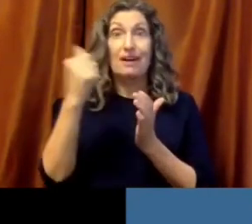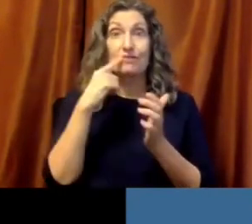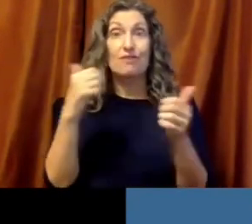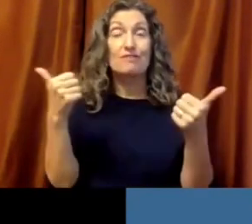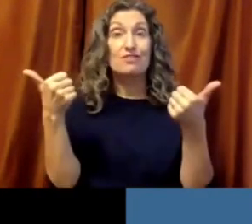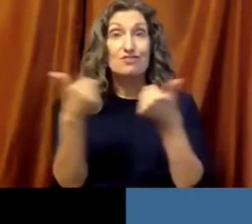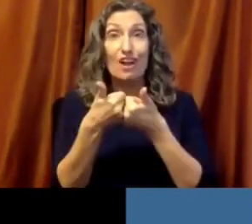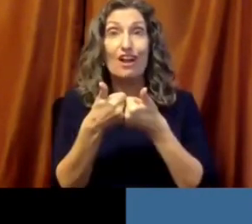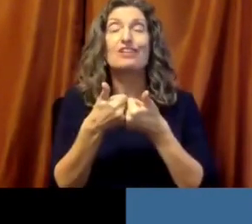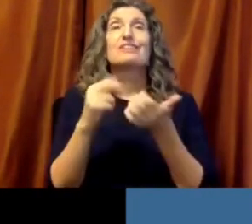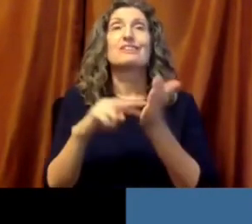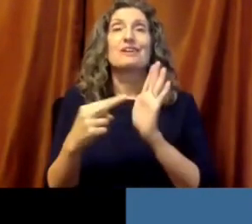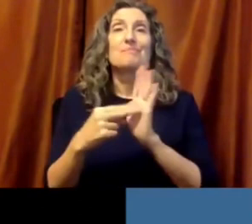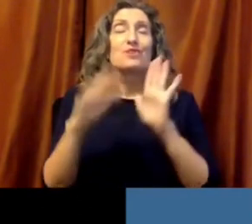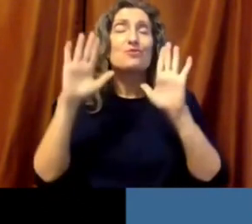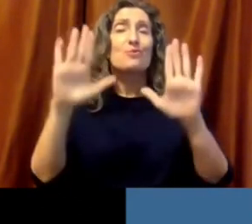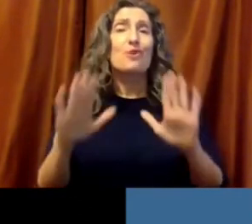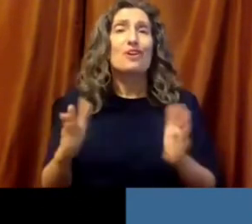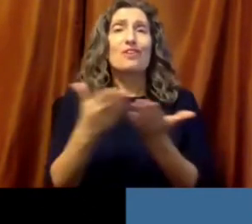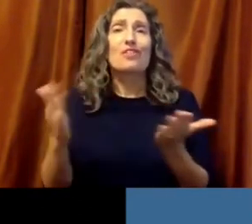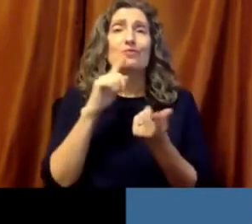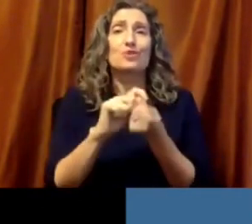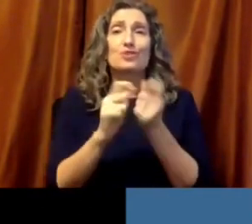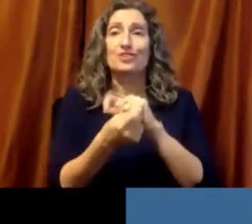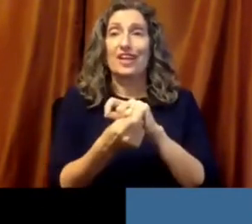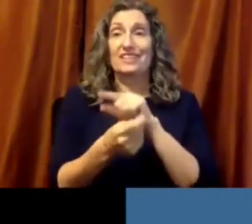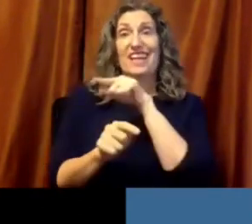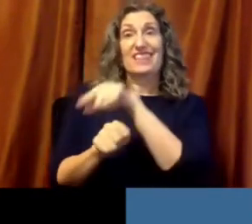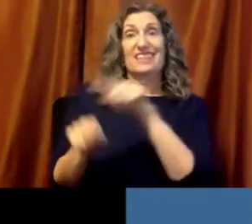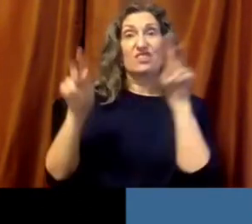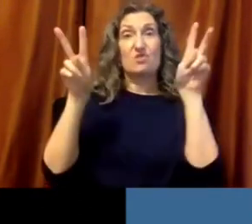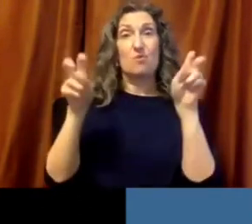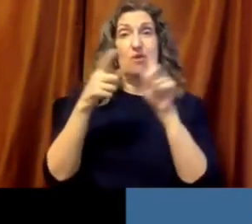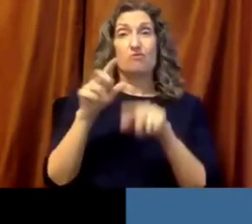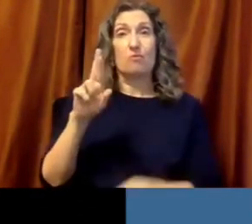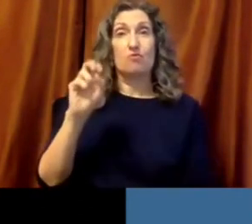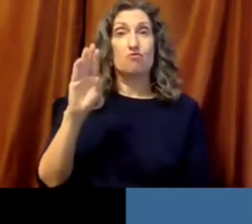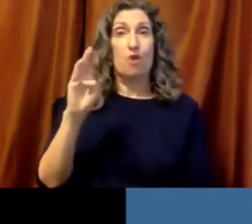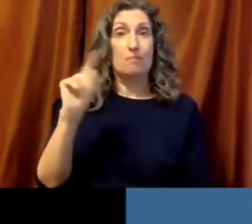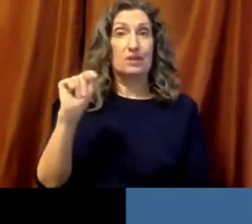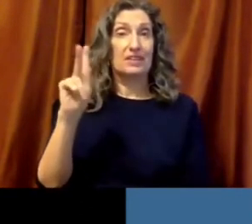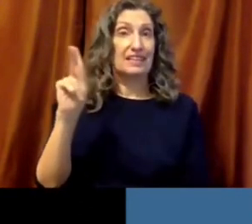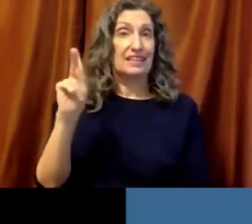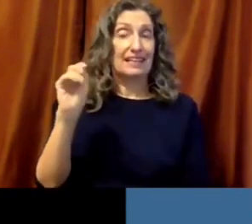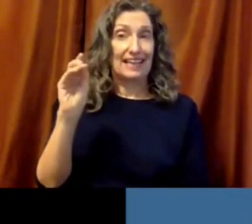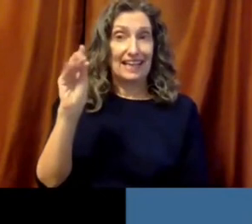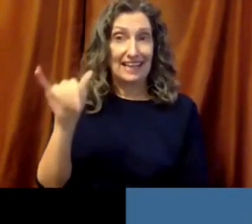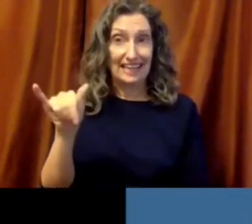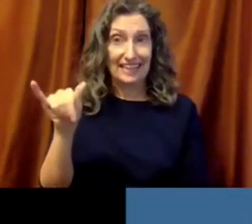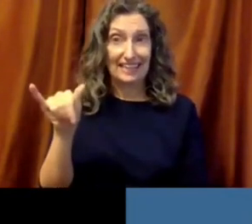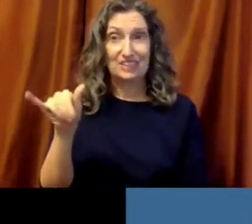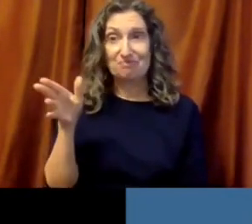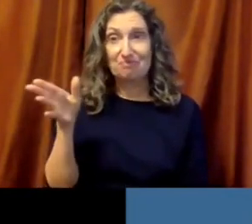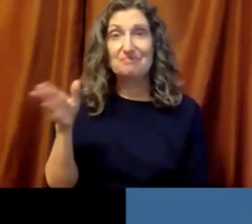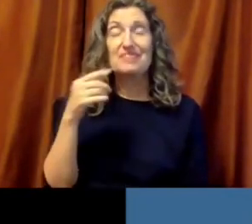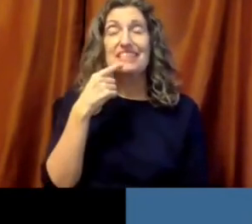see great changes occurring. And I'm reminded of the words of Robert Kennedy who noted that it is